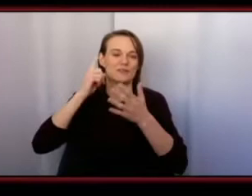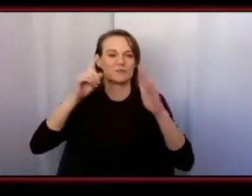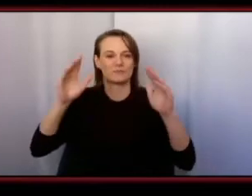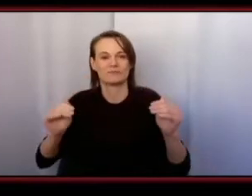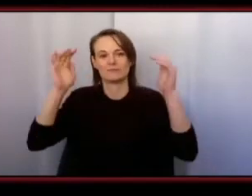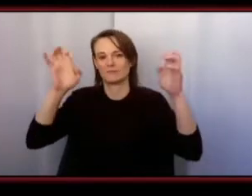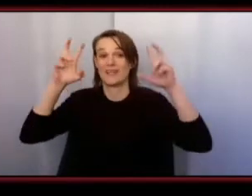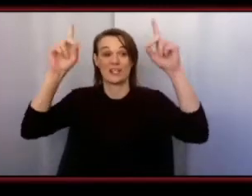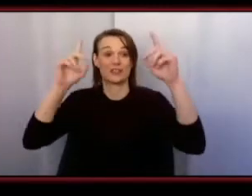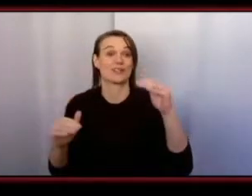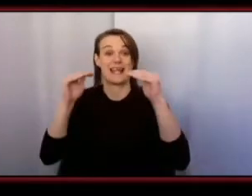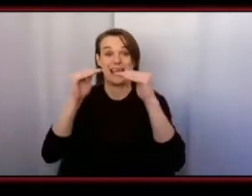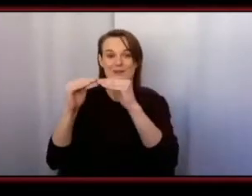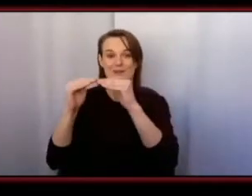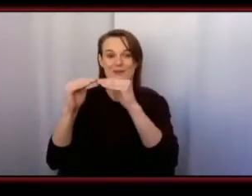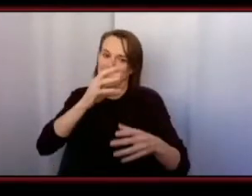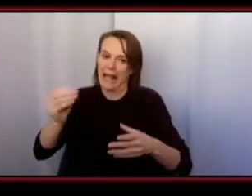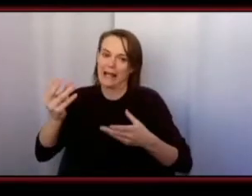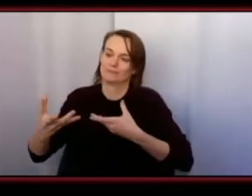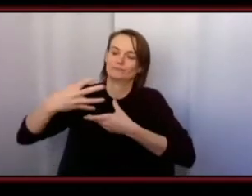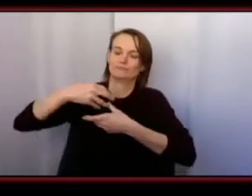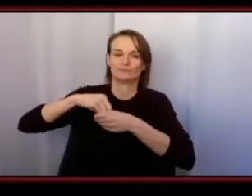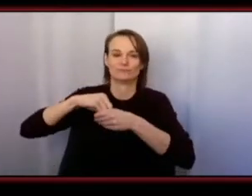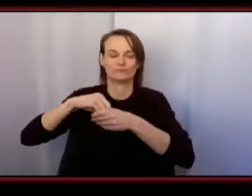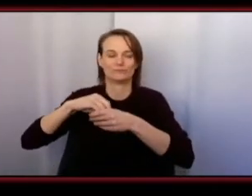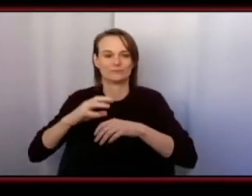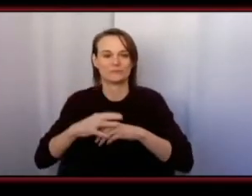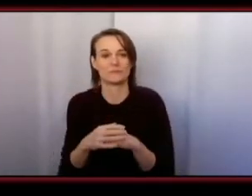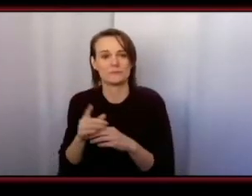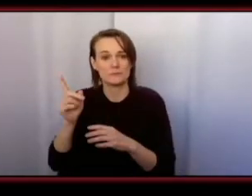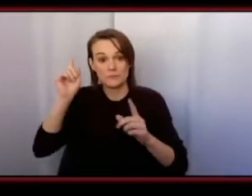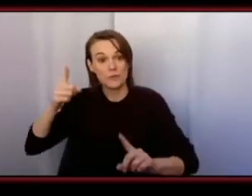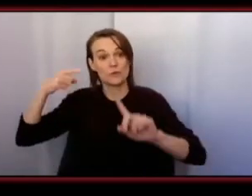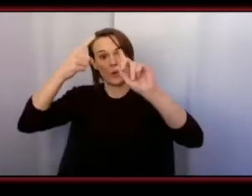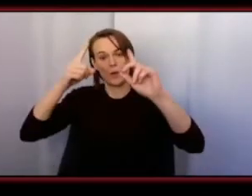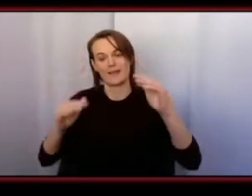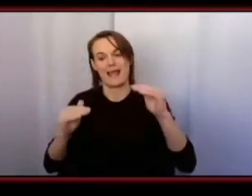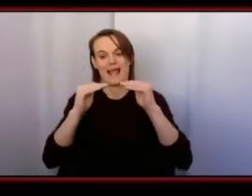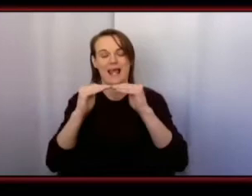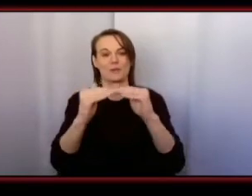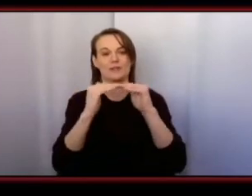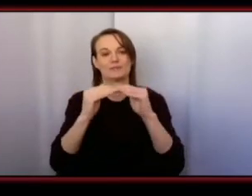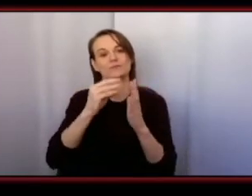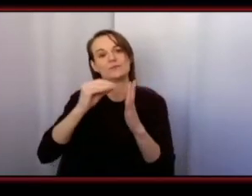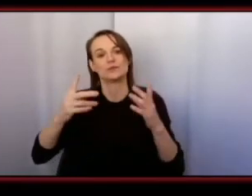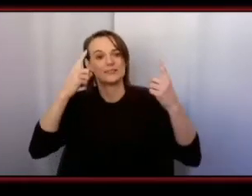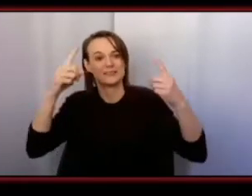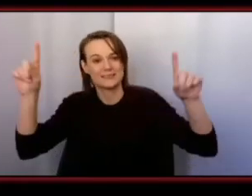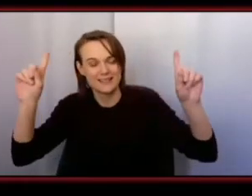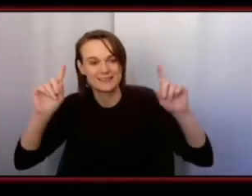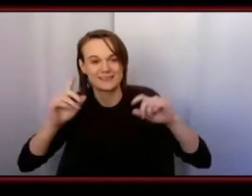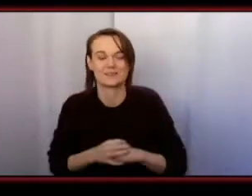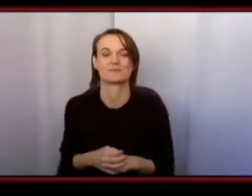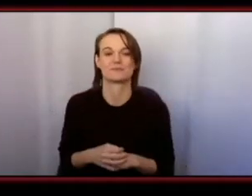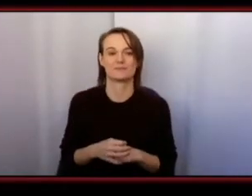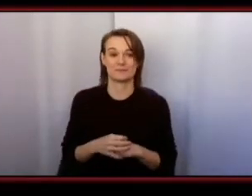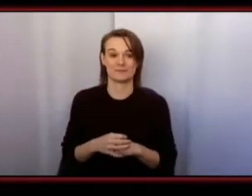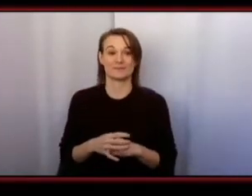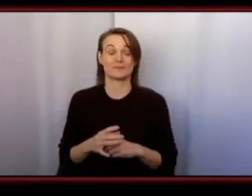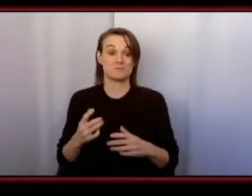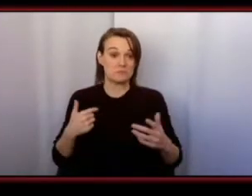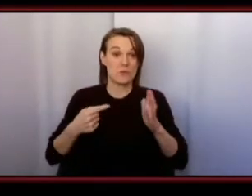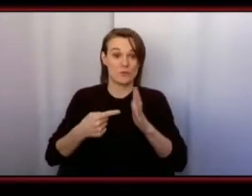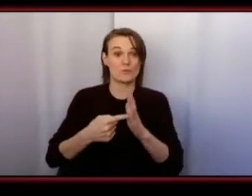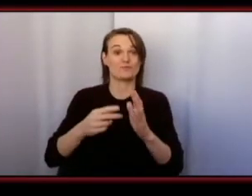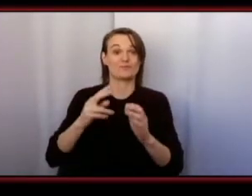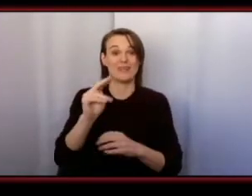Educational Equity and Belonging which is dedicated to ensuring equity in student success and so on of Nova Scotia Community